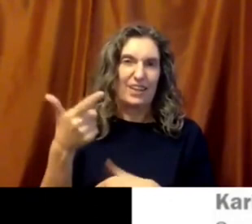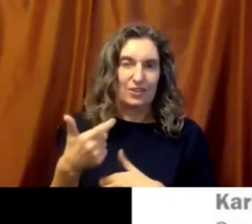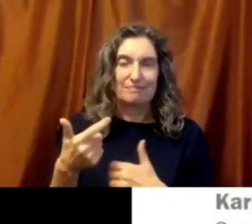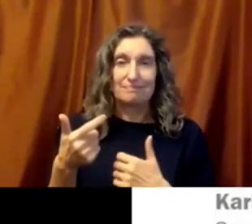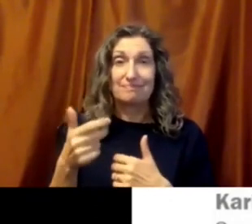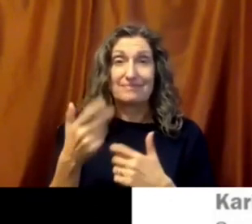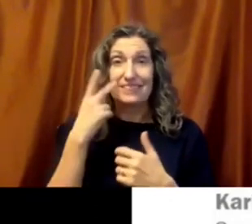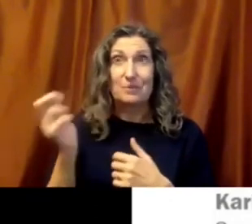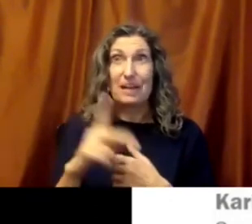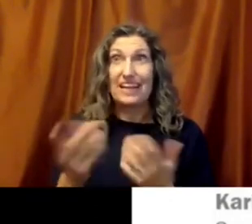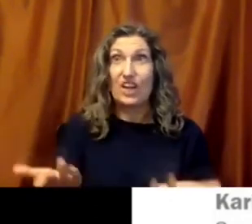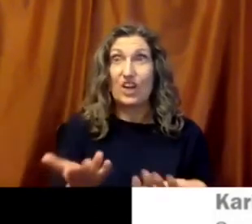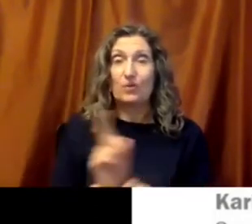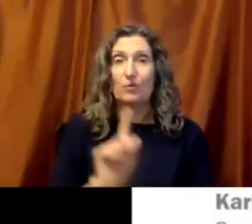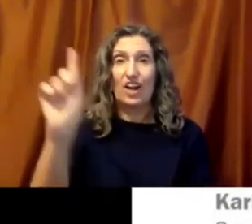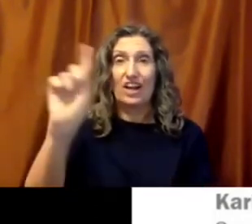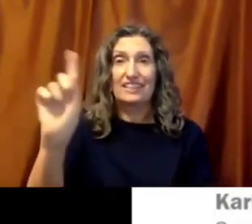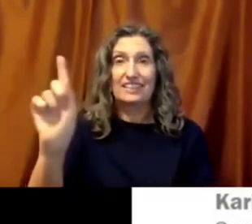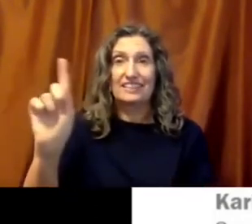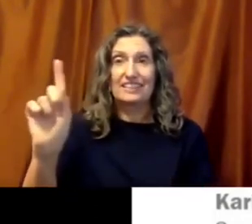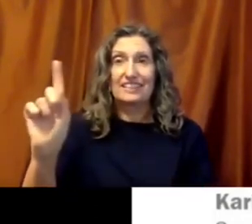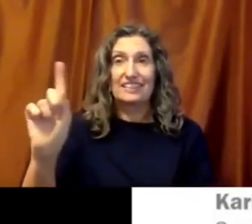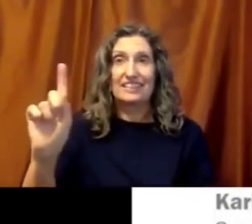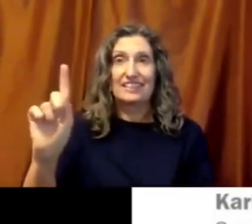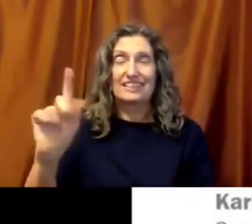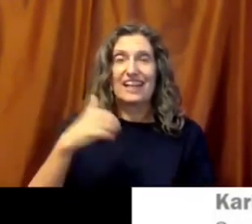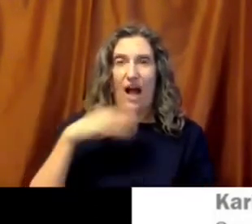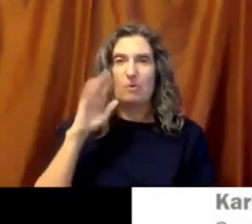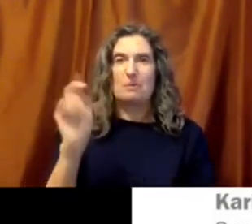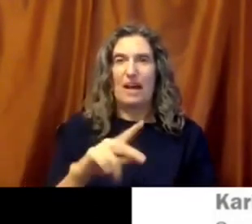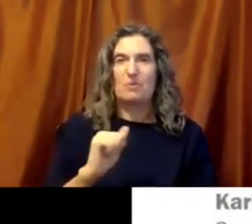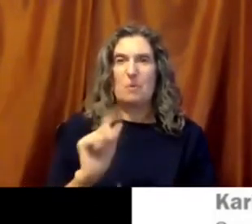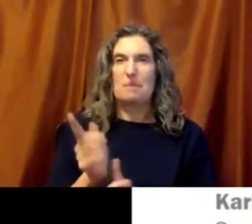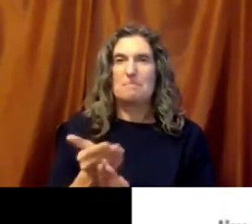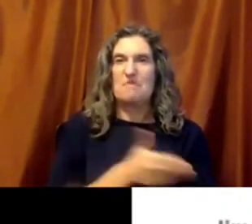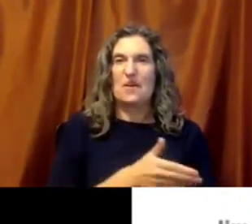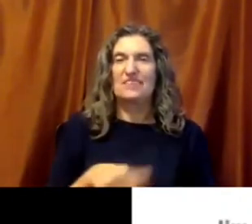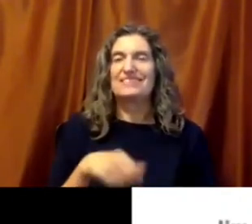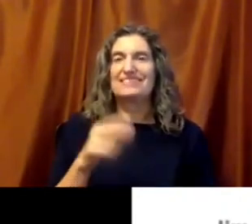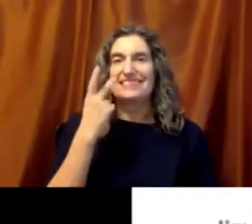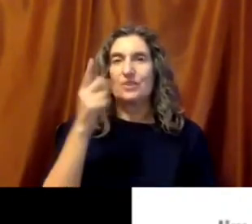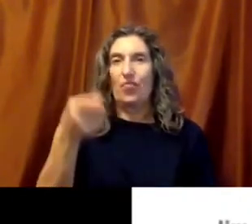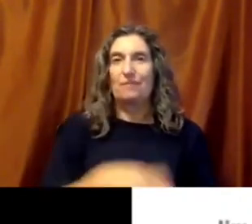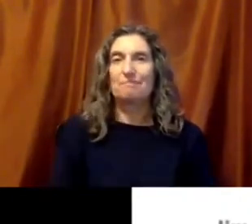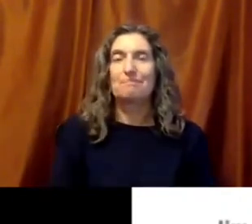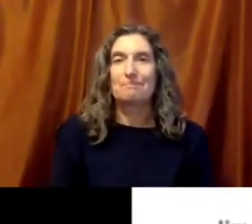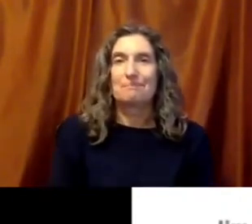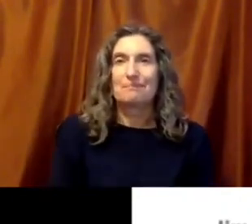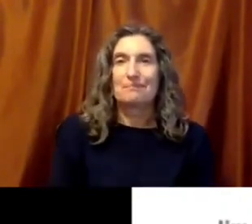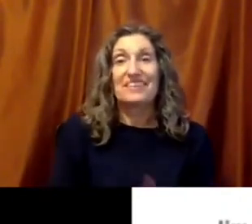see you back here right at one o'clock. I'll be back about a minute before, but see you then.